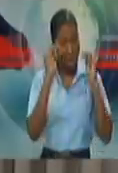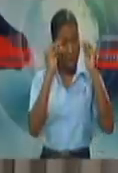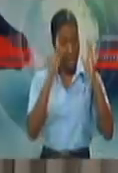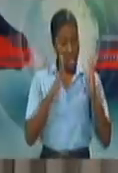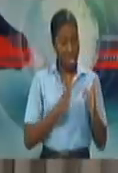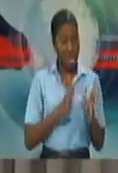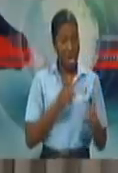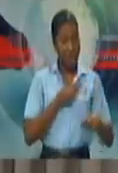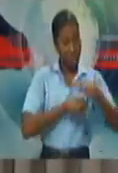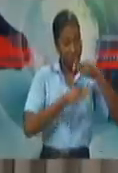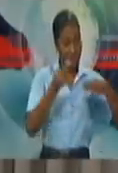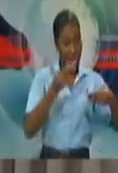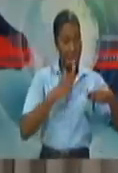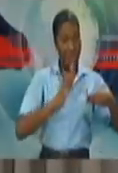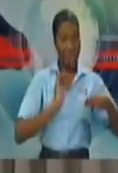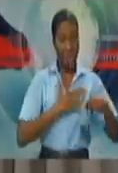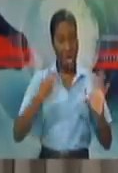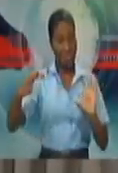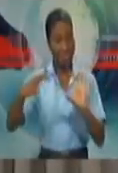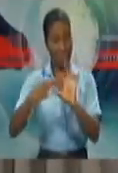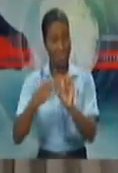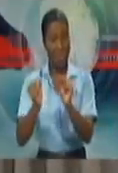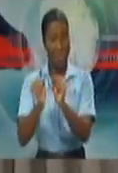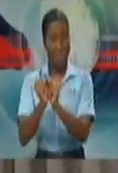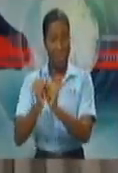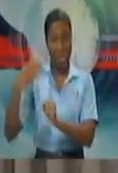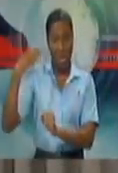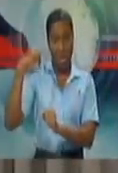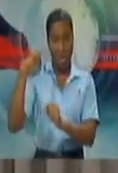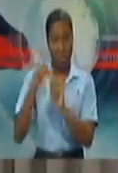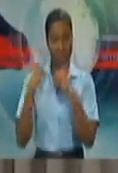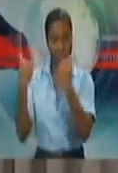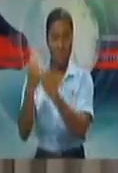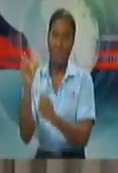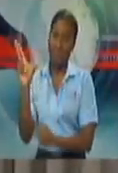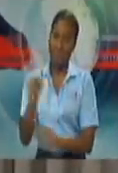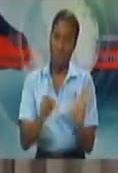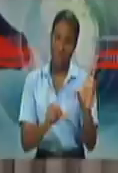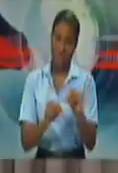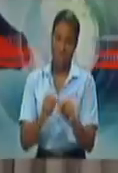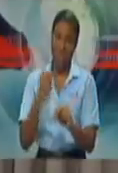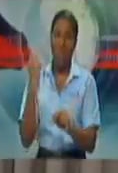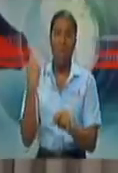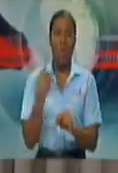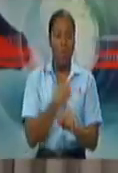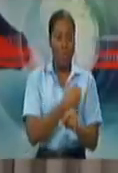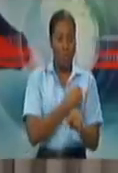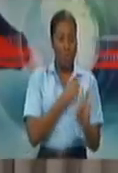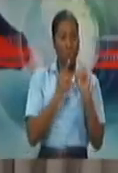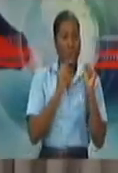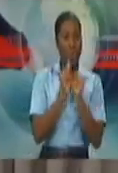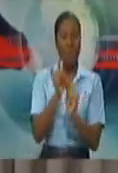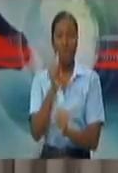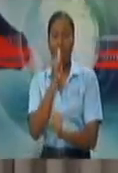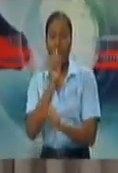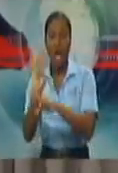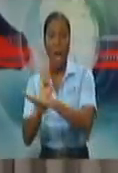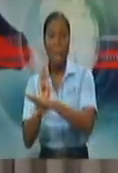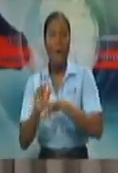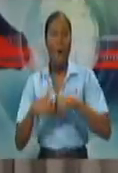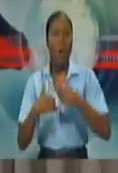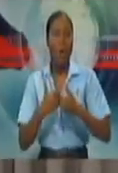because we engage with business employers through the chambers and also directly. We are largely a